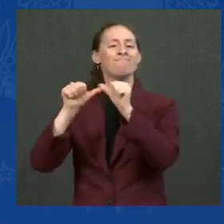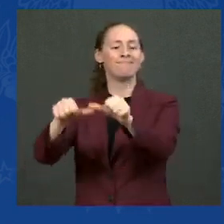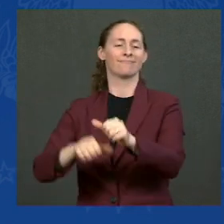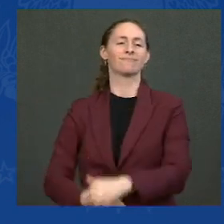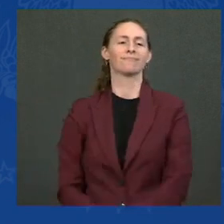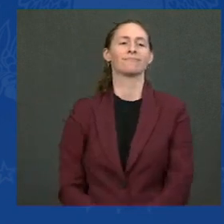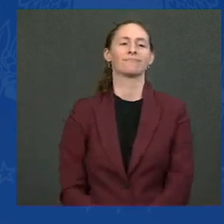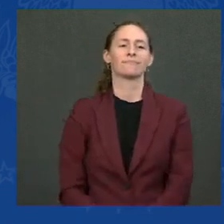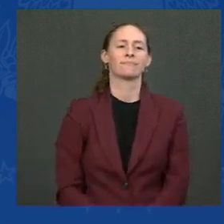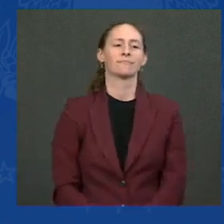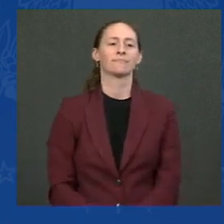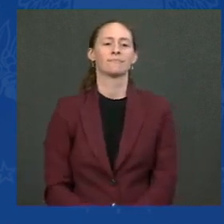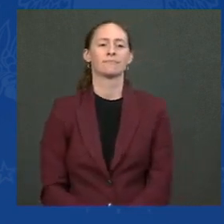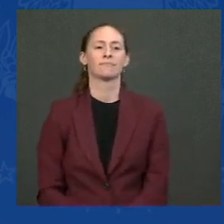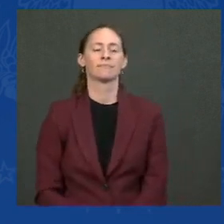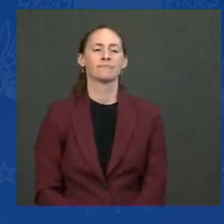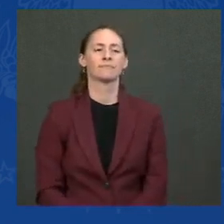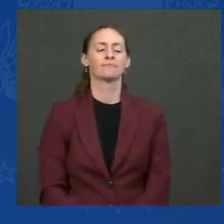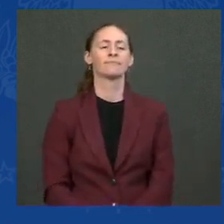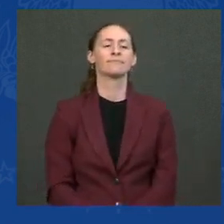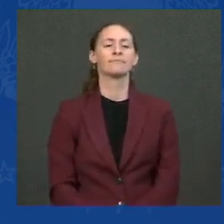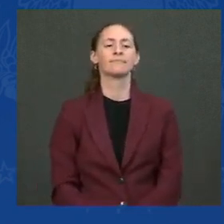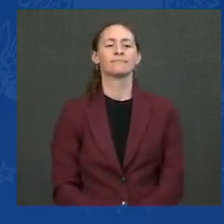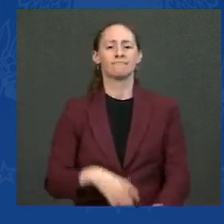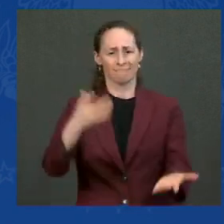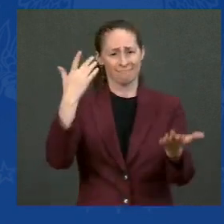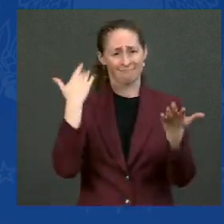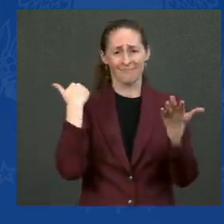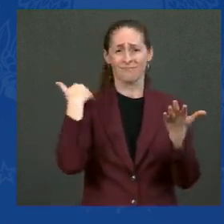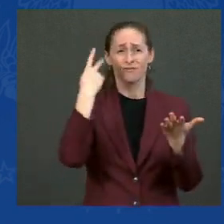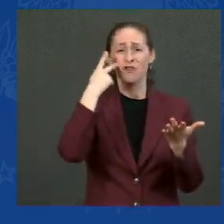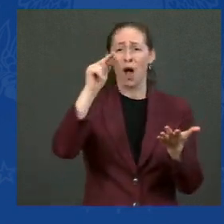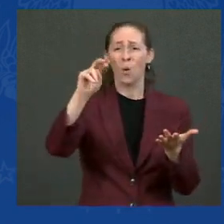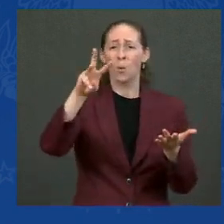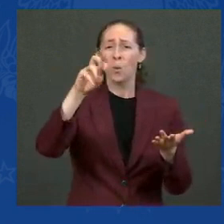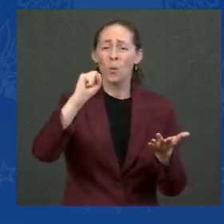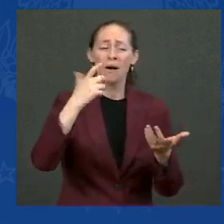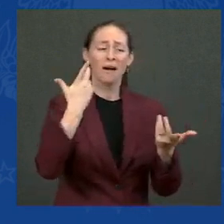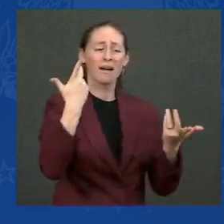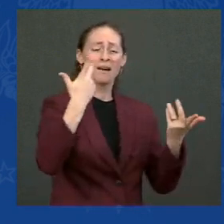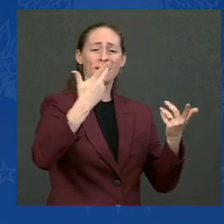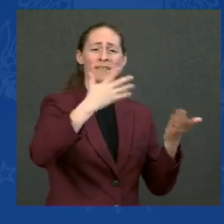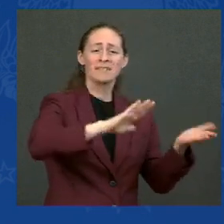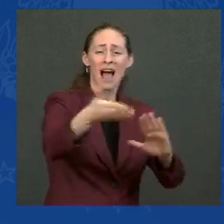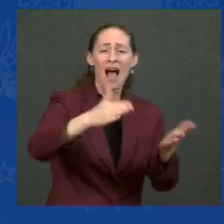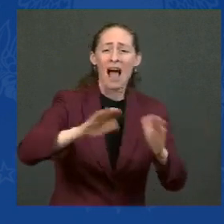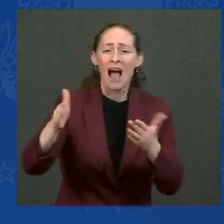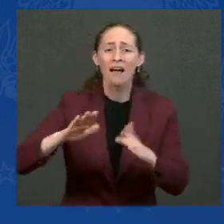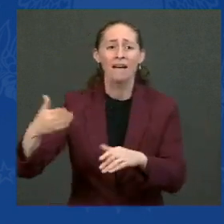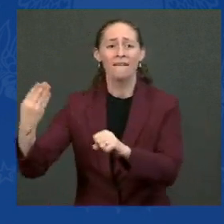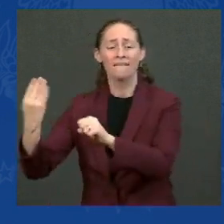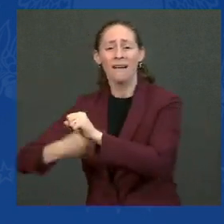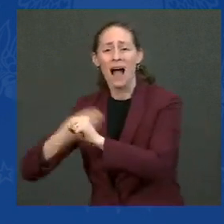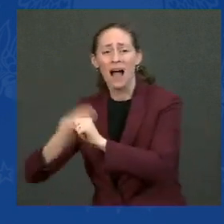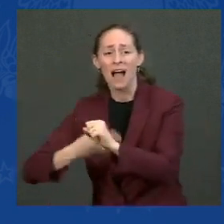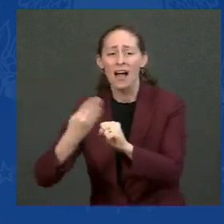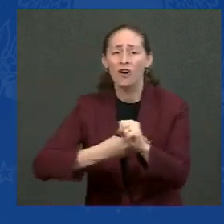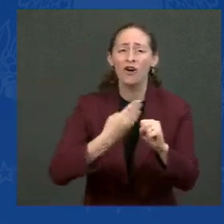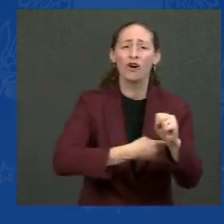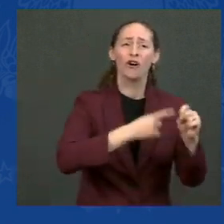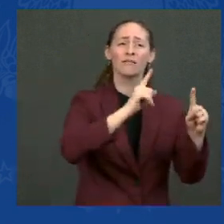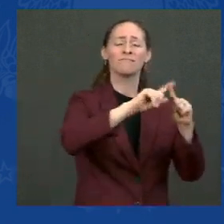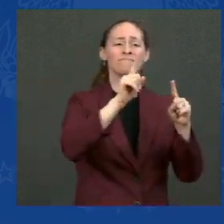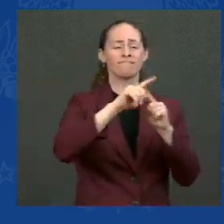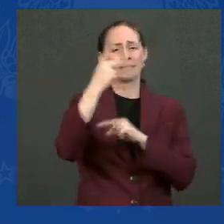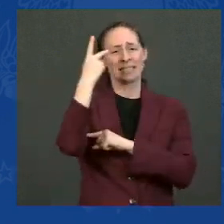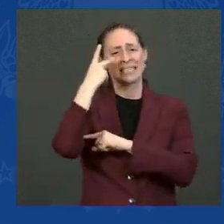mass firings and hundreds of people losing their jobs, look at the bigger story. I've spoken with Scott Kirby, CEO of